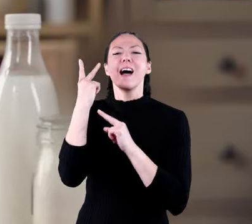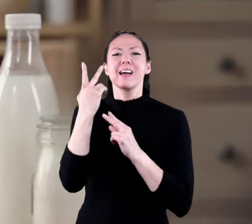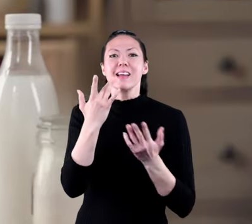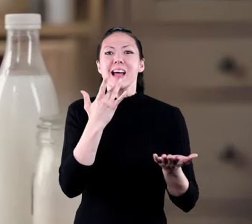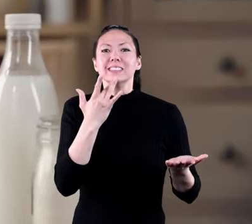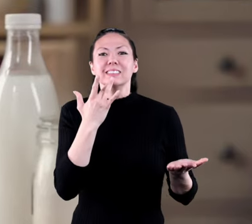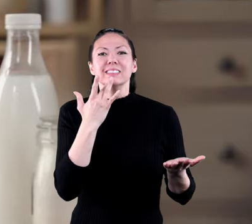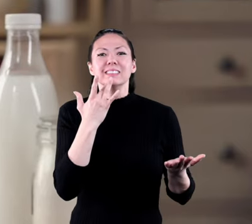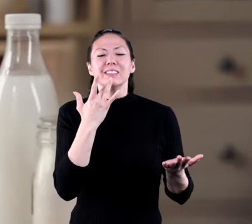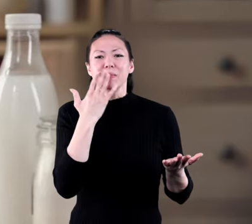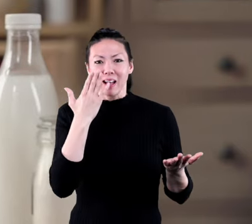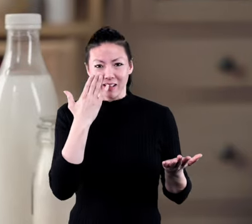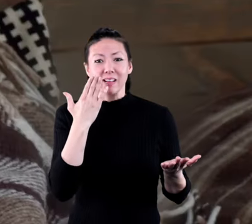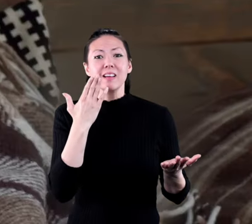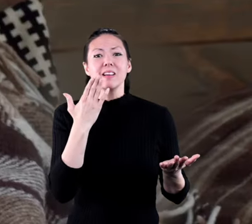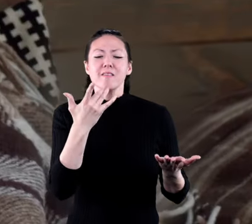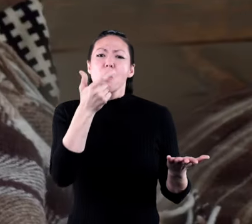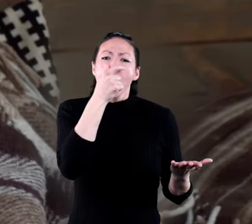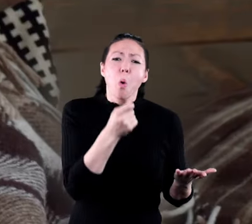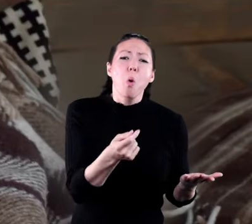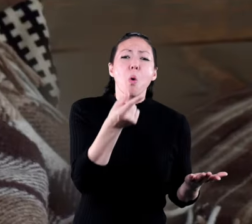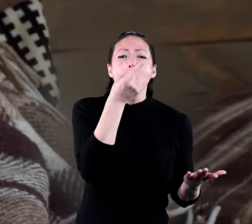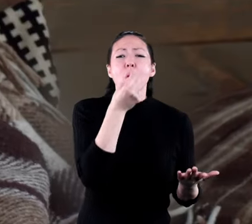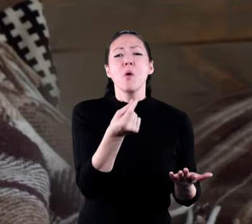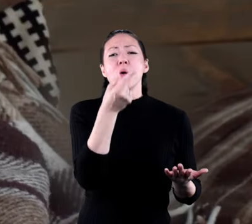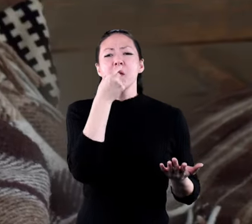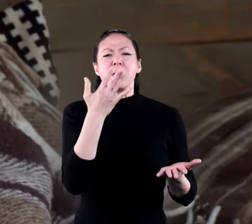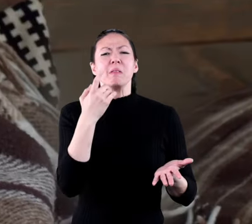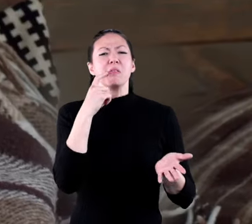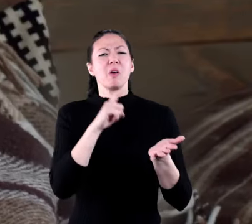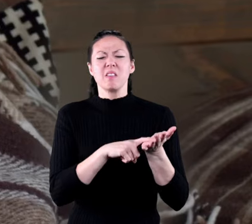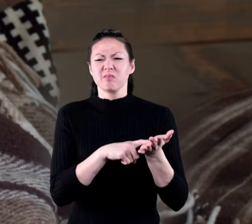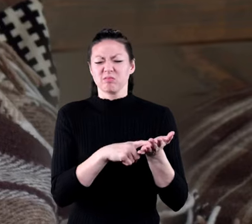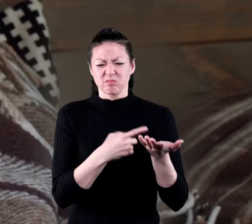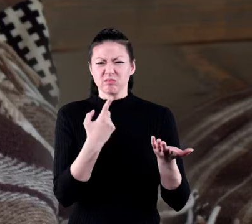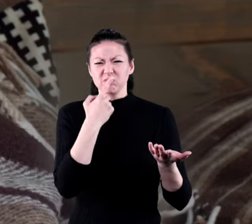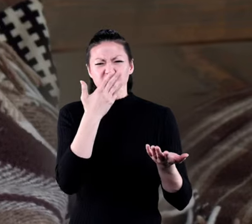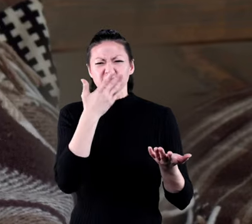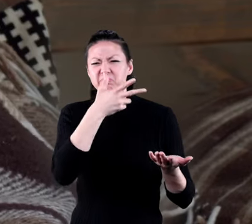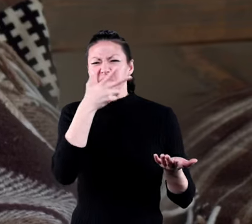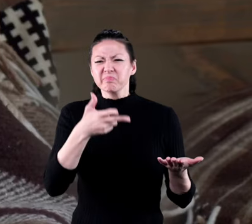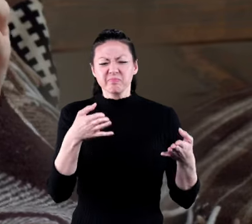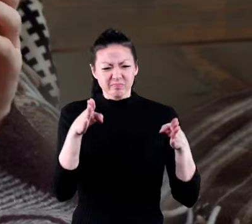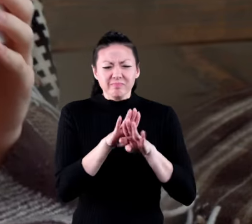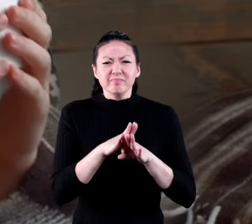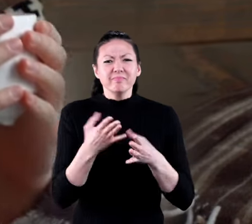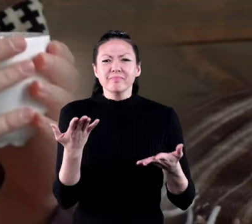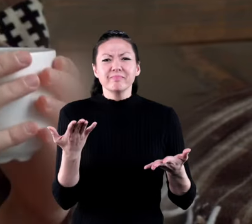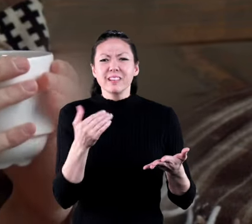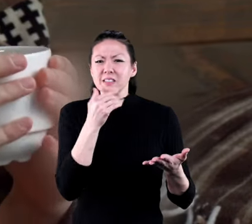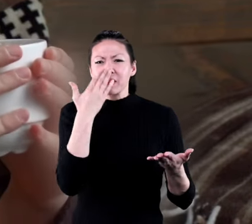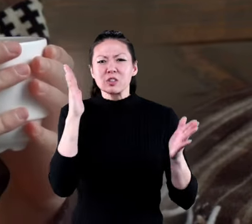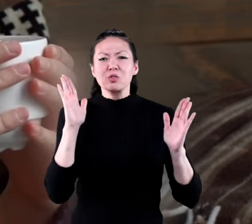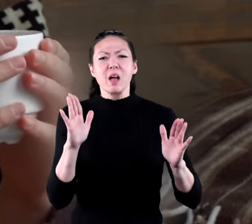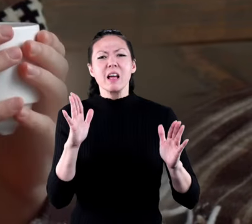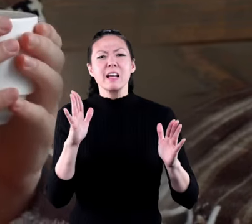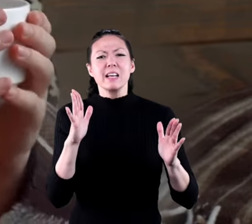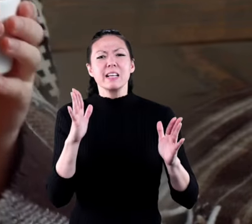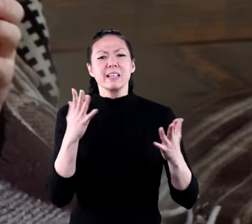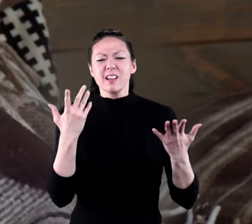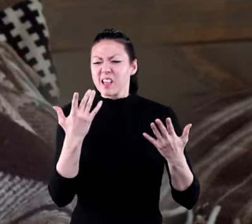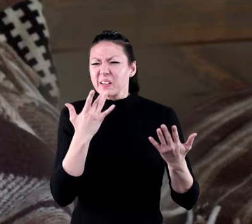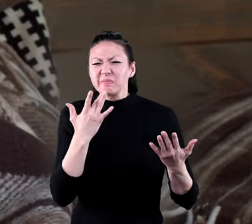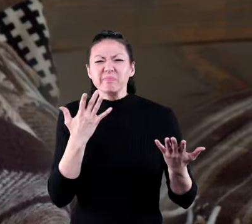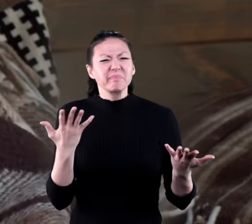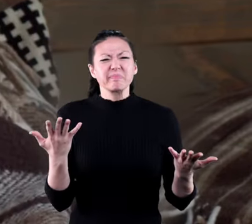as linked to our sense of taste if you've ever had a cold you might notice you can't smell as well you also have a difficult